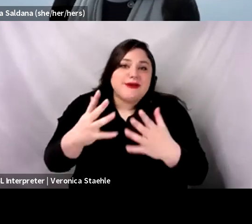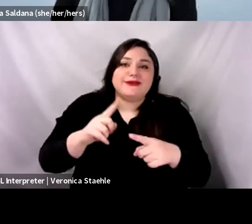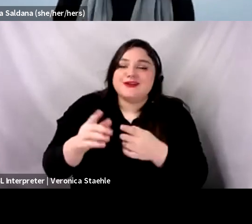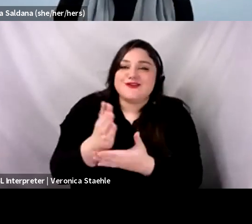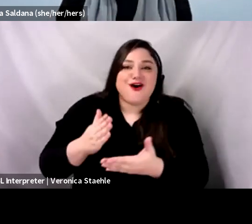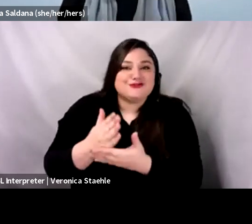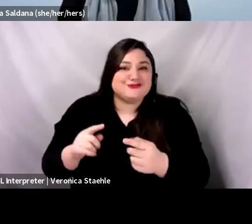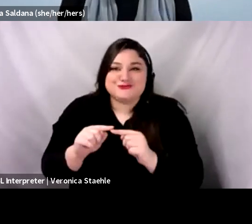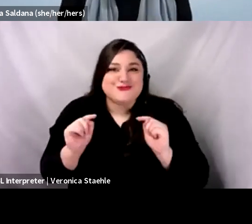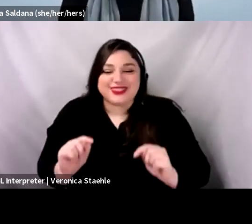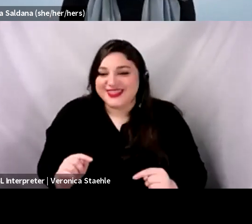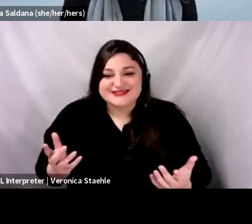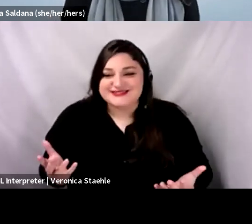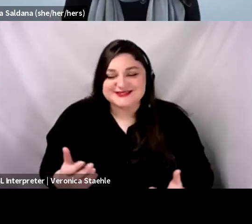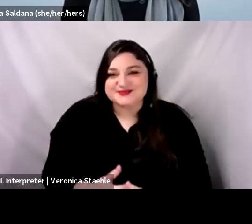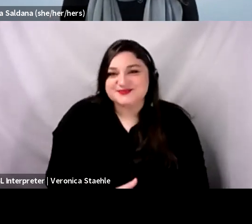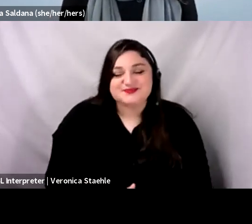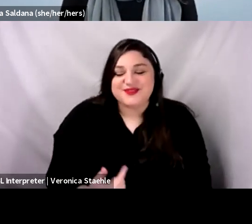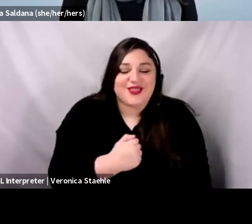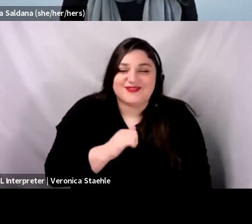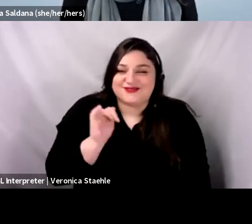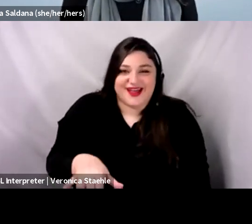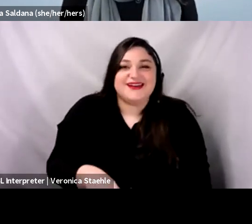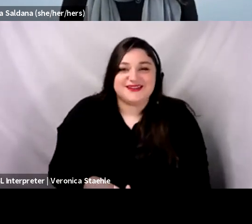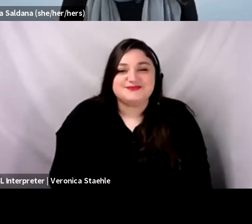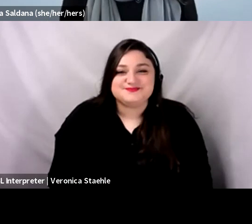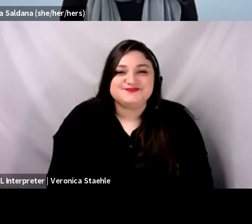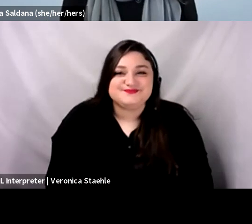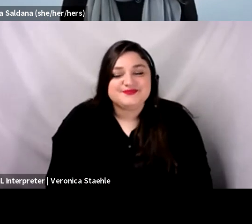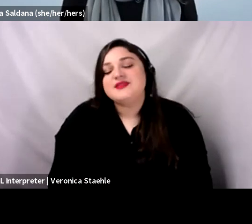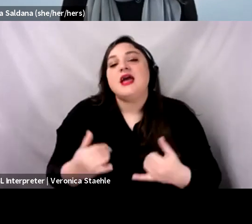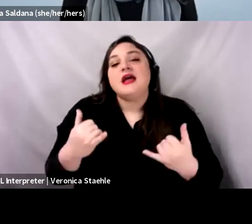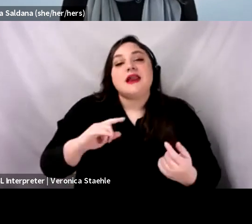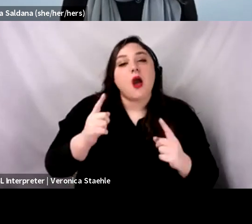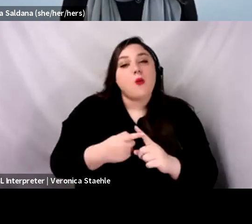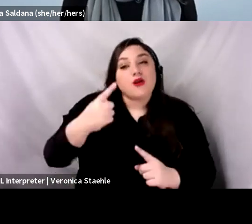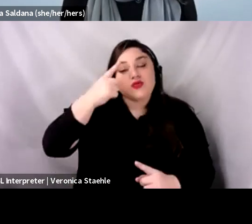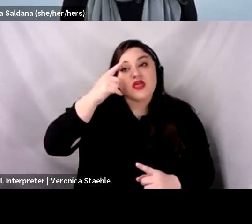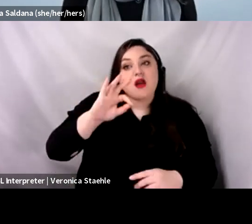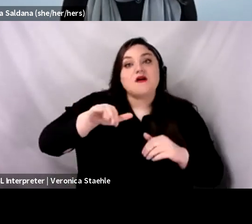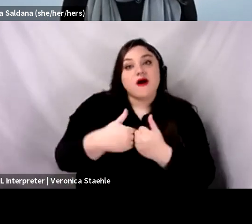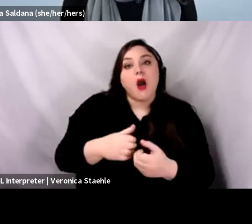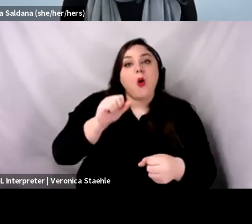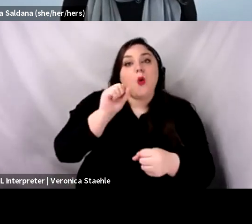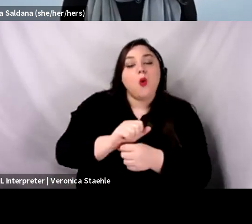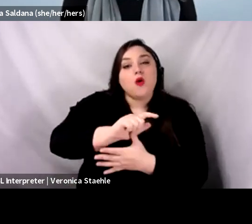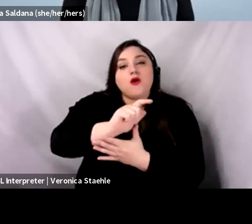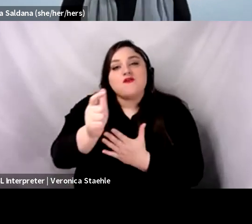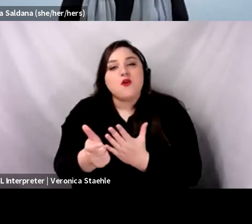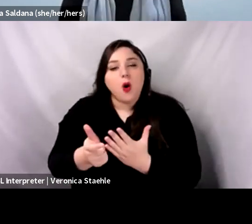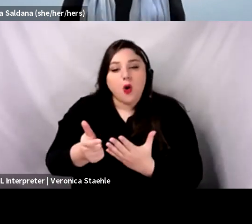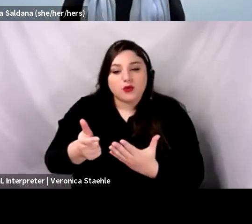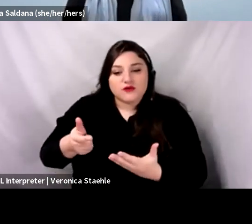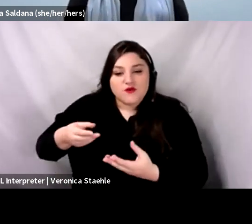the idea of thinking about, you know, workflows of all the people involved, whether you're, you know, I know, Andrew, you